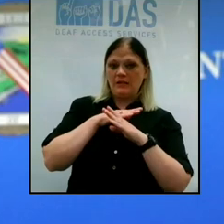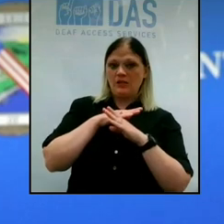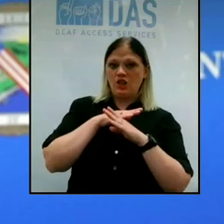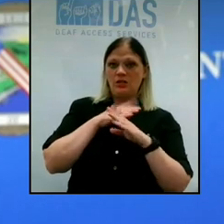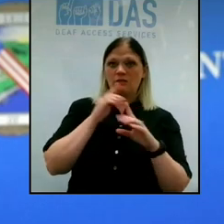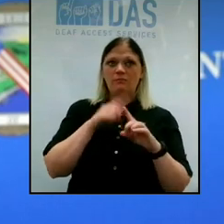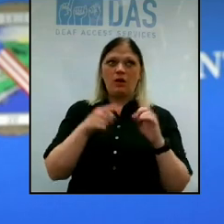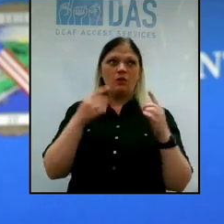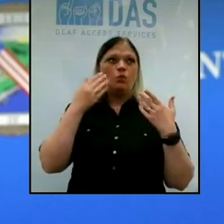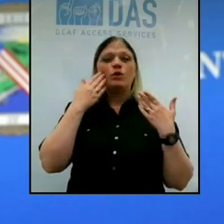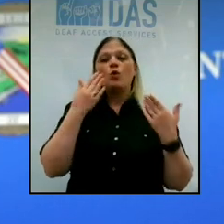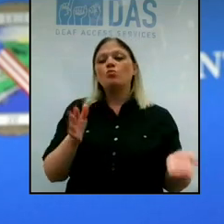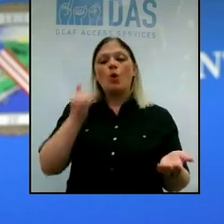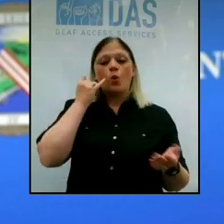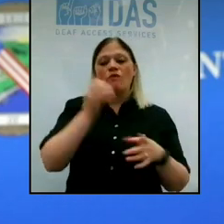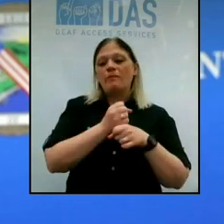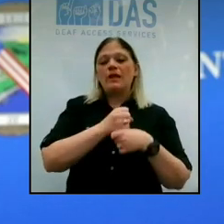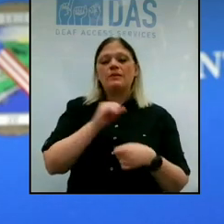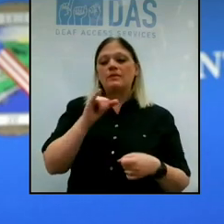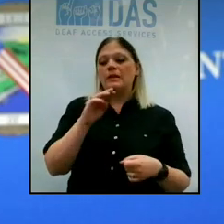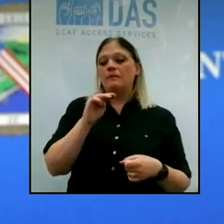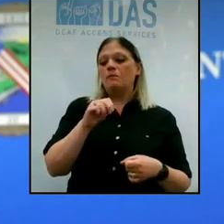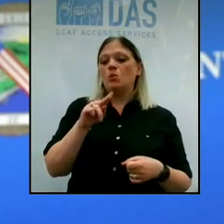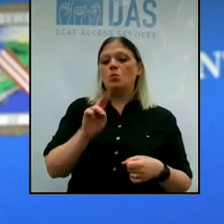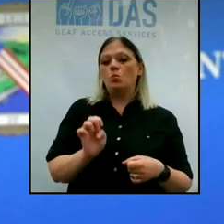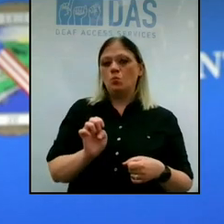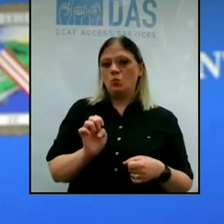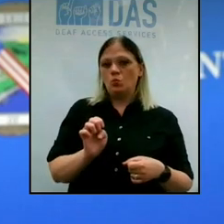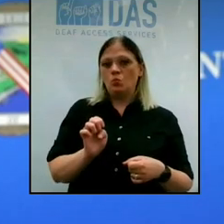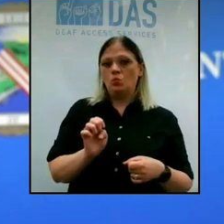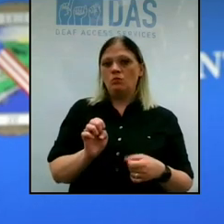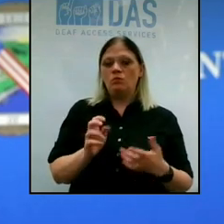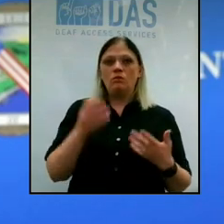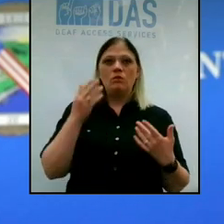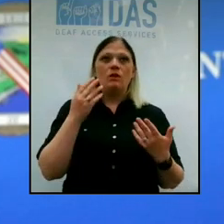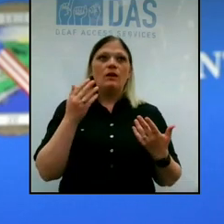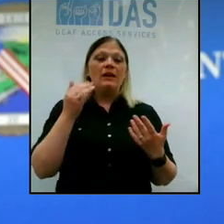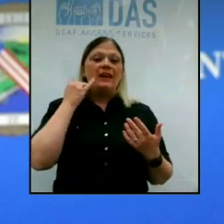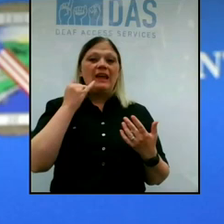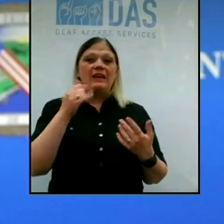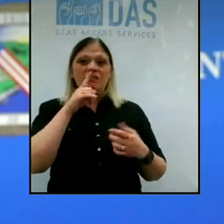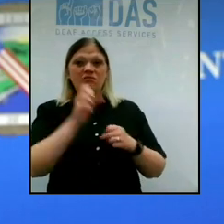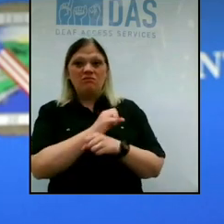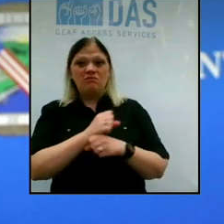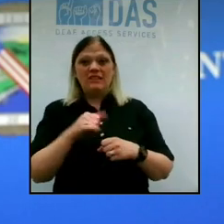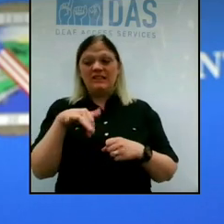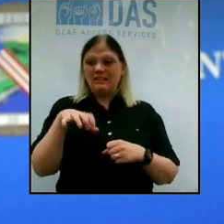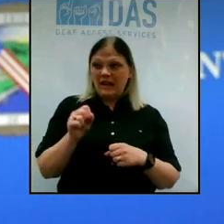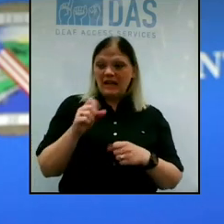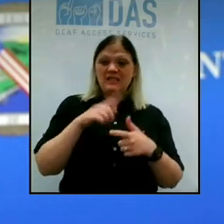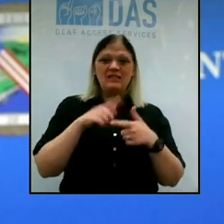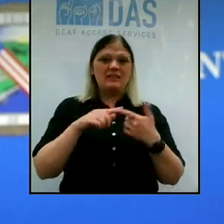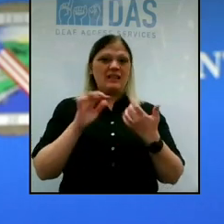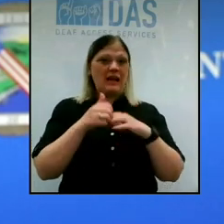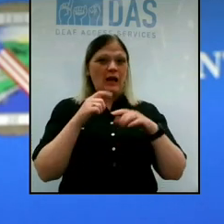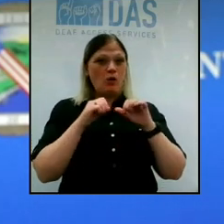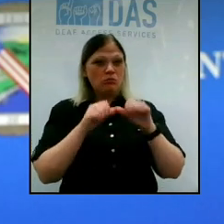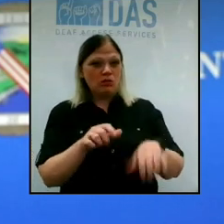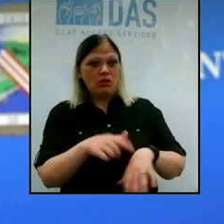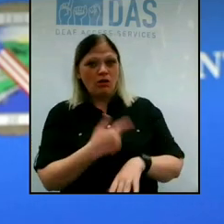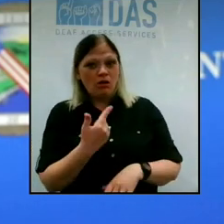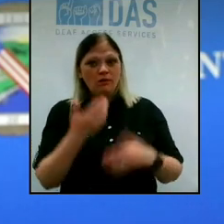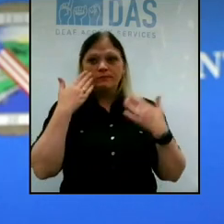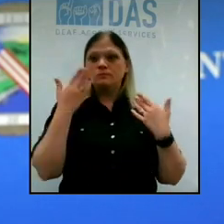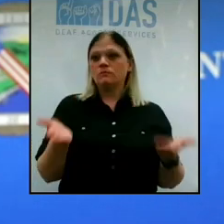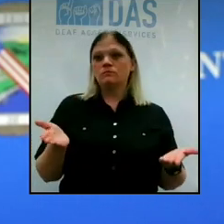don't really know that for sure right now. And then if they do give immunity, we're not sure how long that'll last. So even if they do,